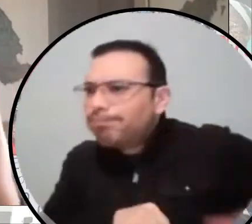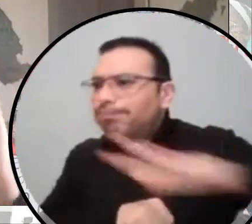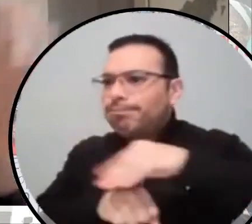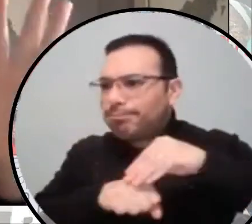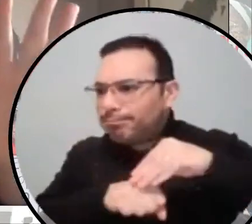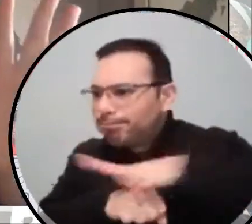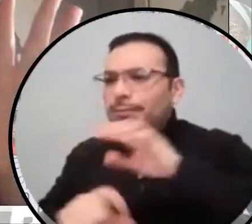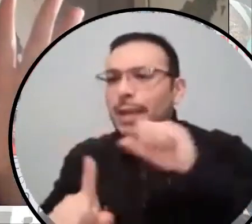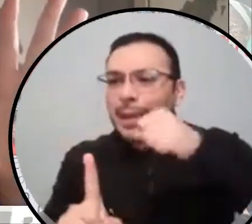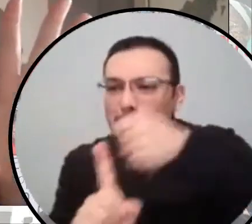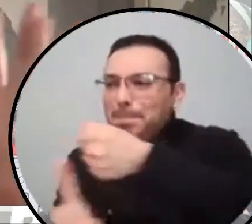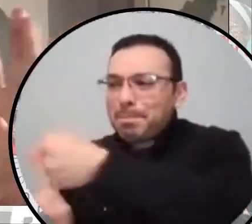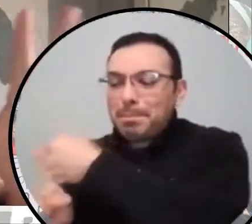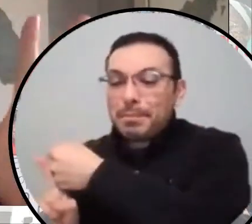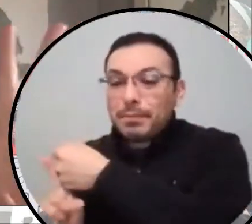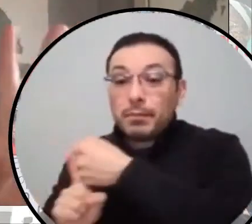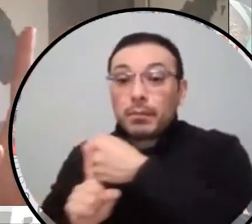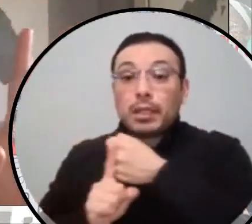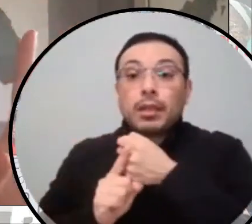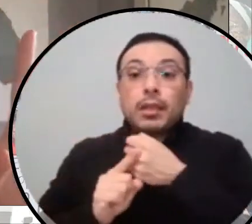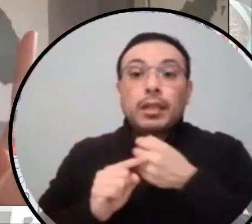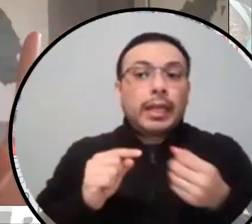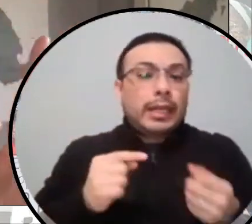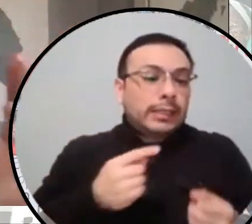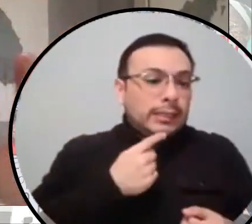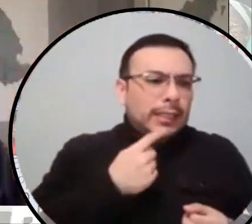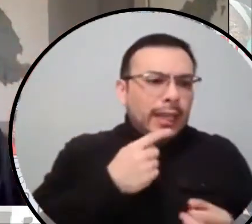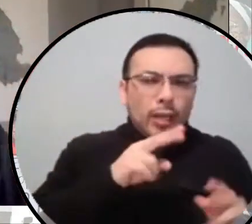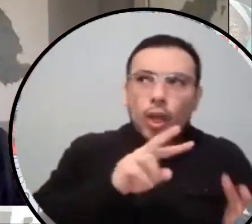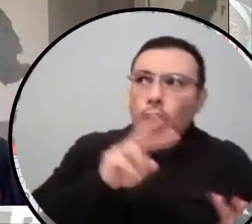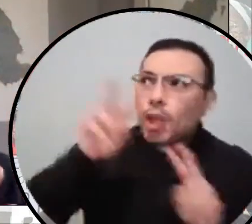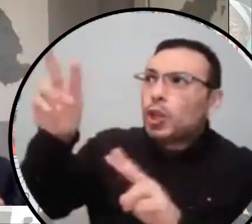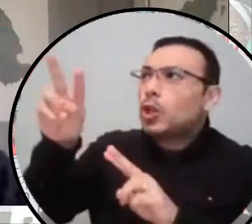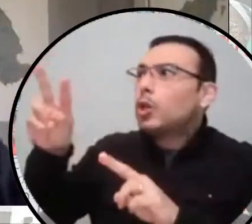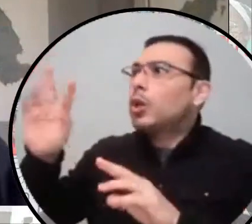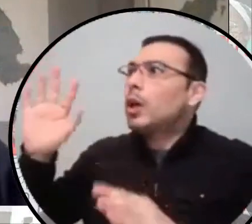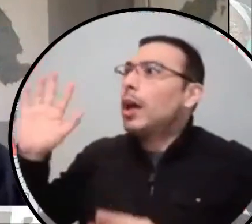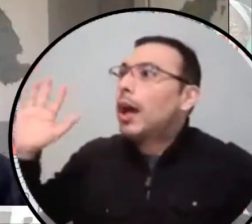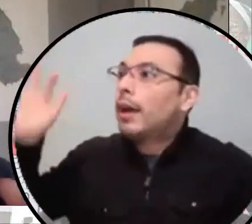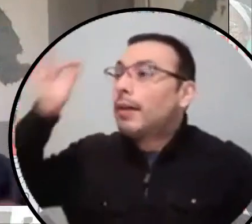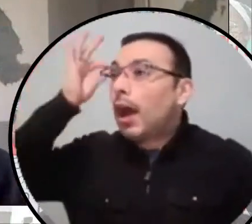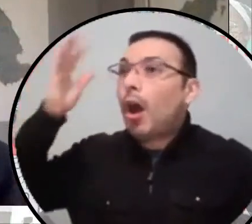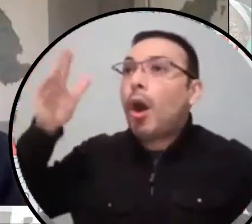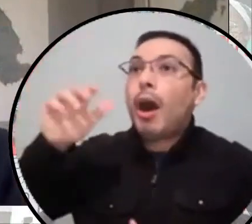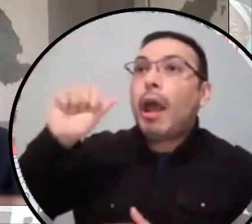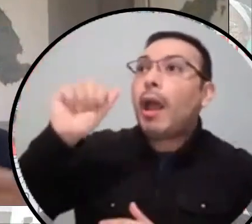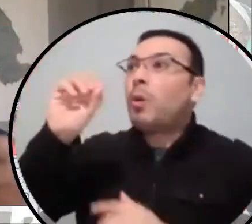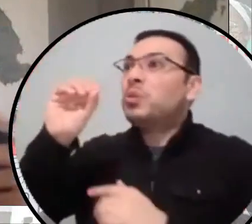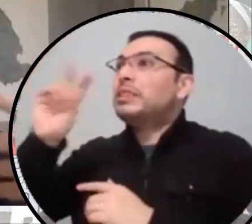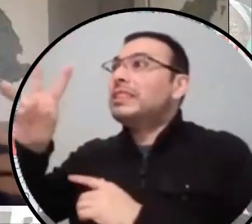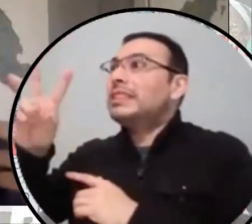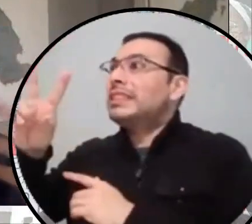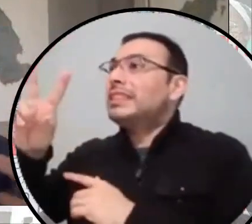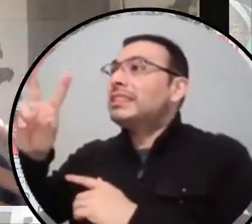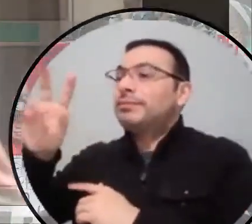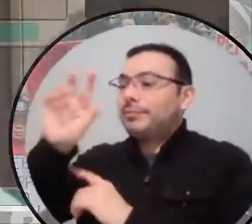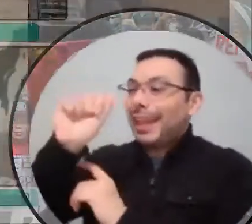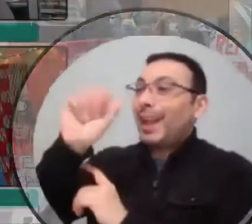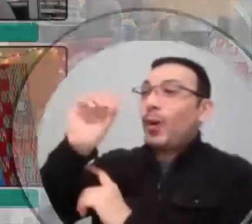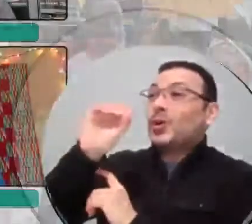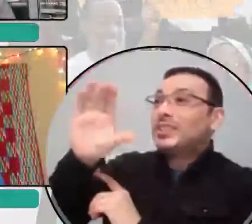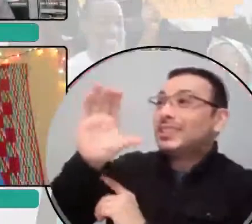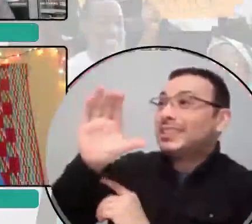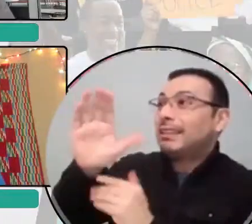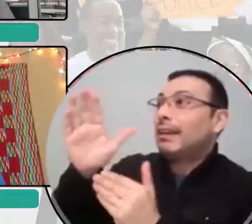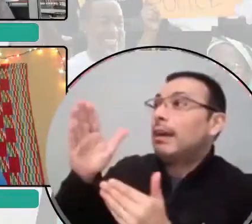told to like watch the federal level, like kind of a celebrity side show, like, Ooh, it's AOC V Trump fun, you know, which is actually